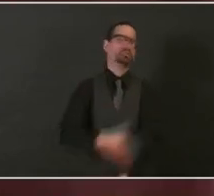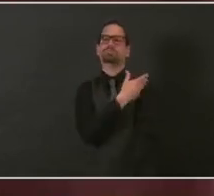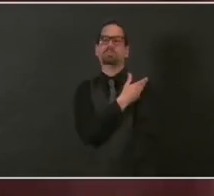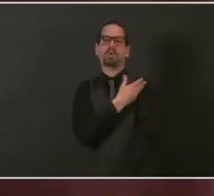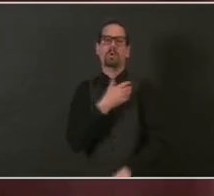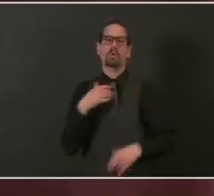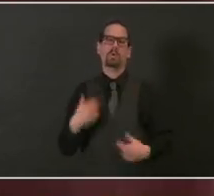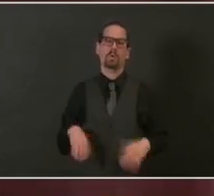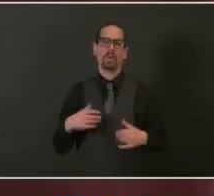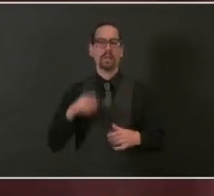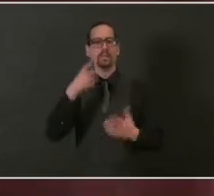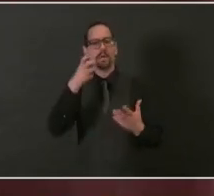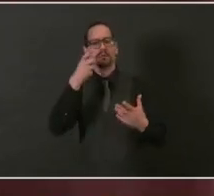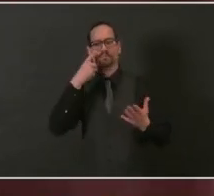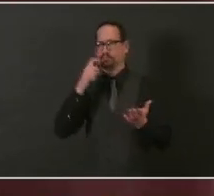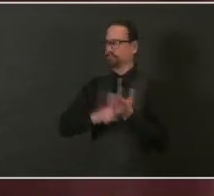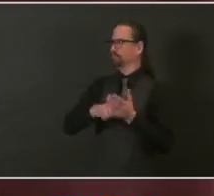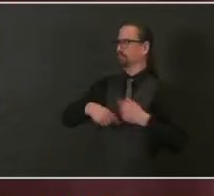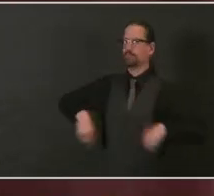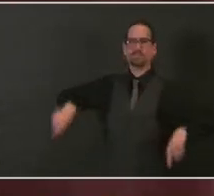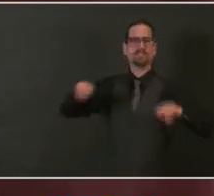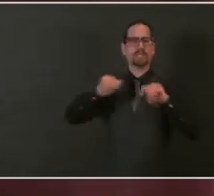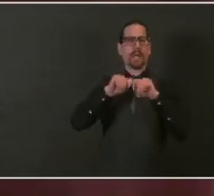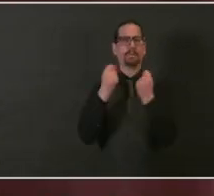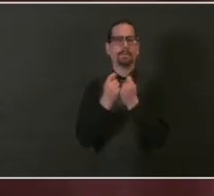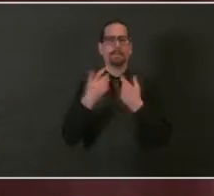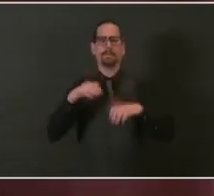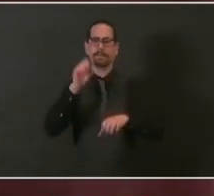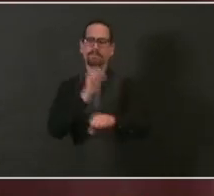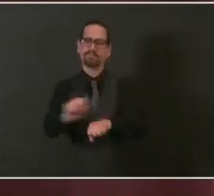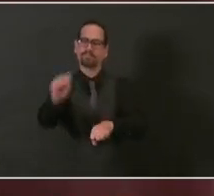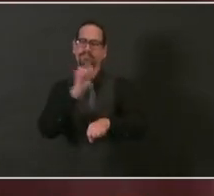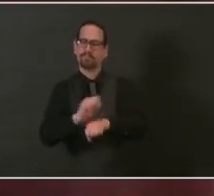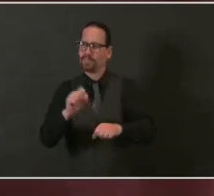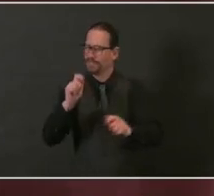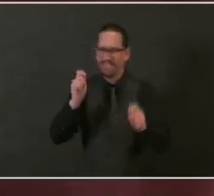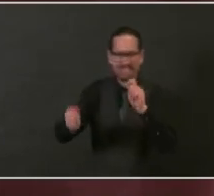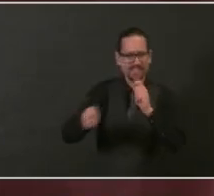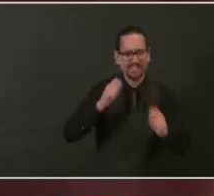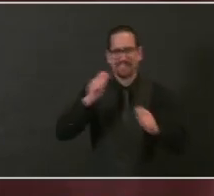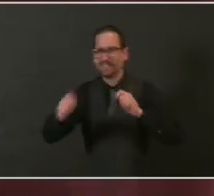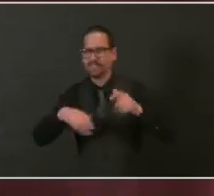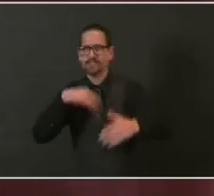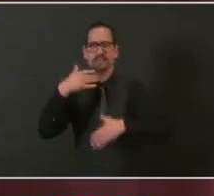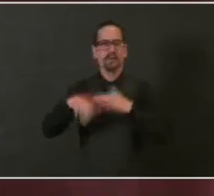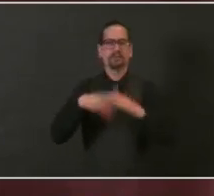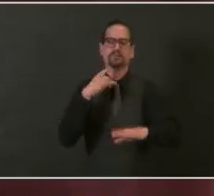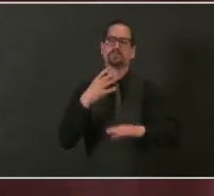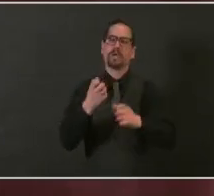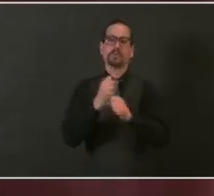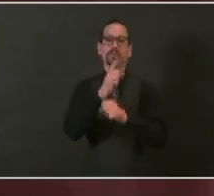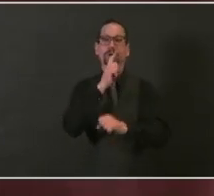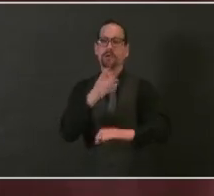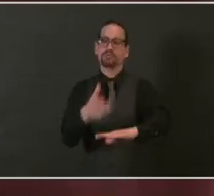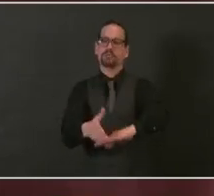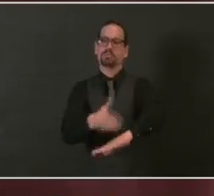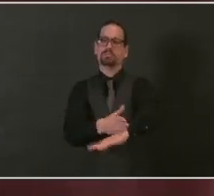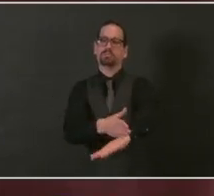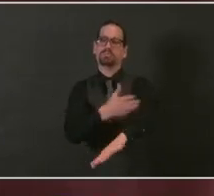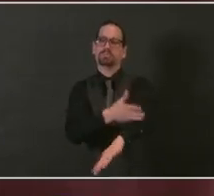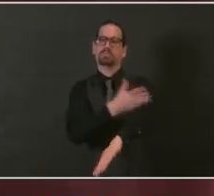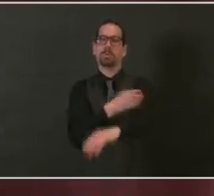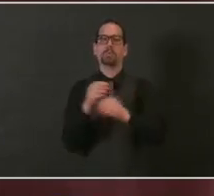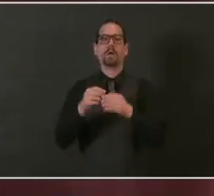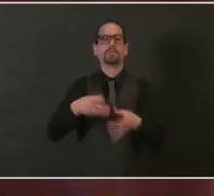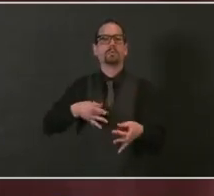has accomplished with the energy to keep going forward. To our older adults